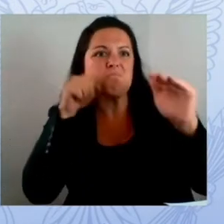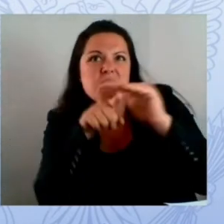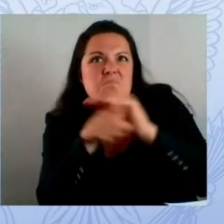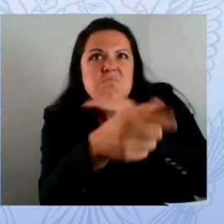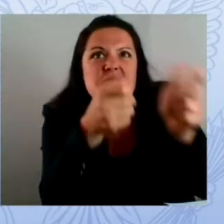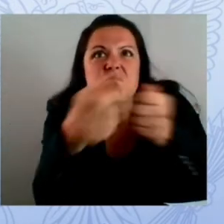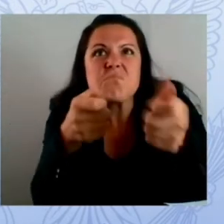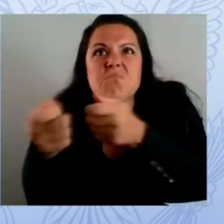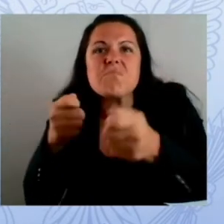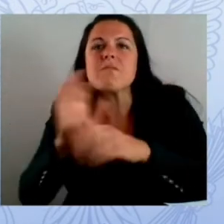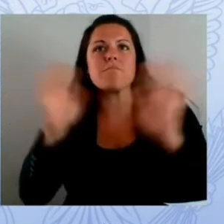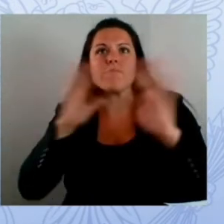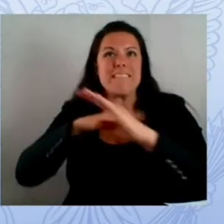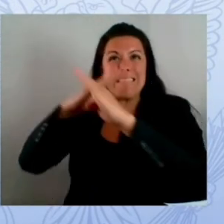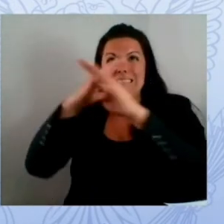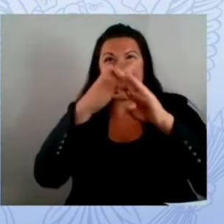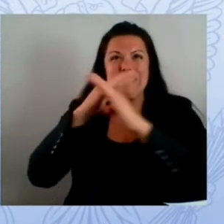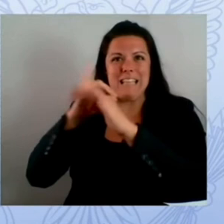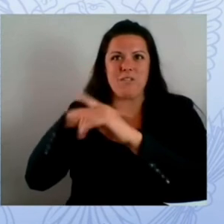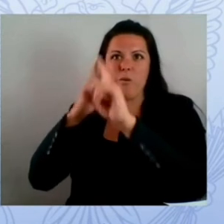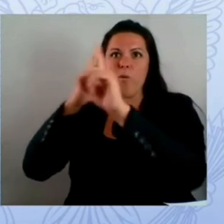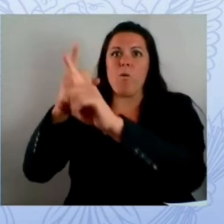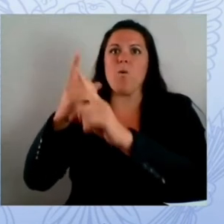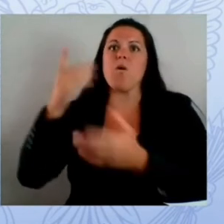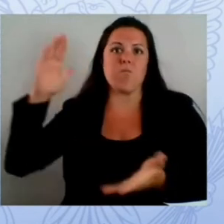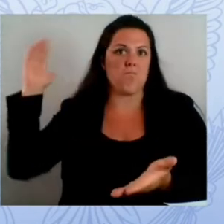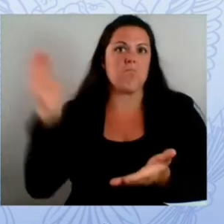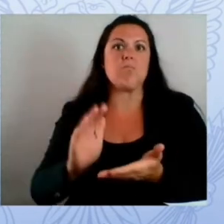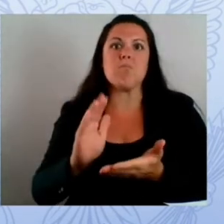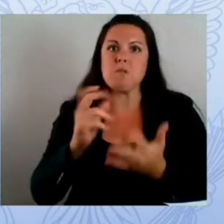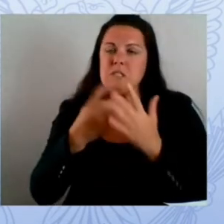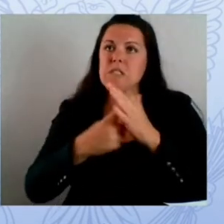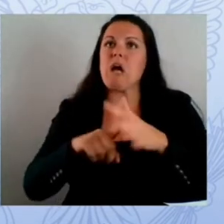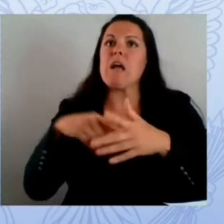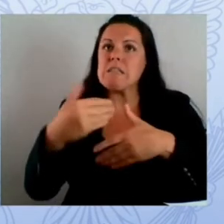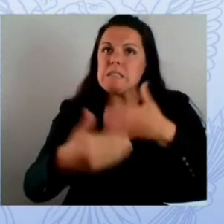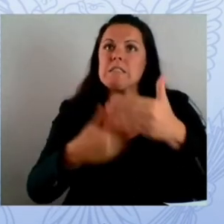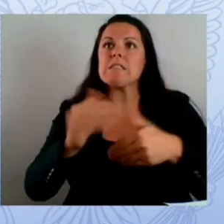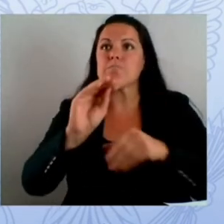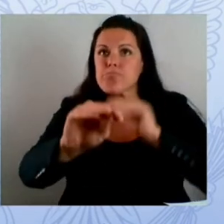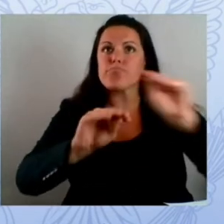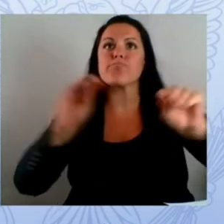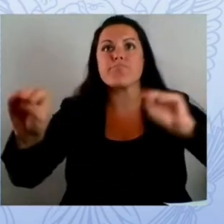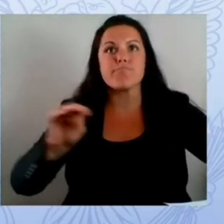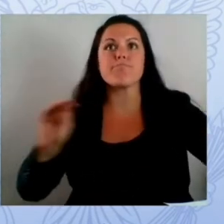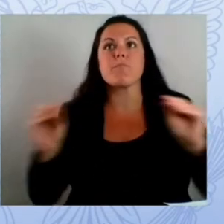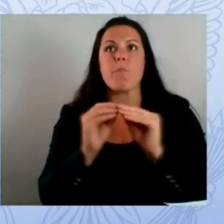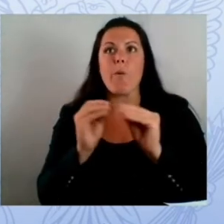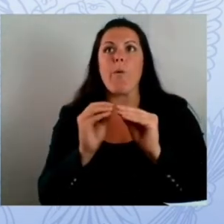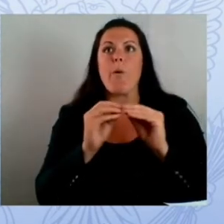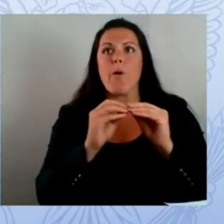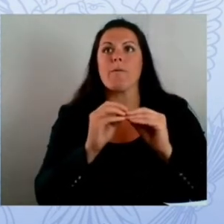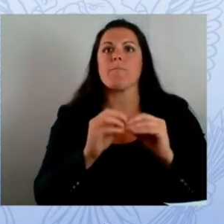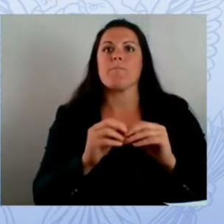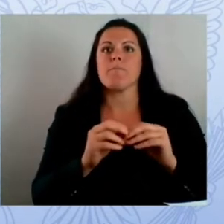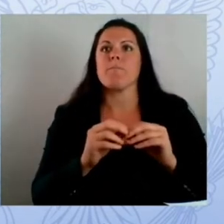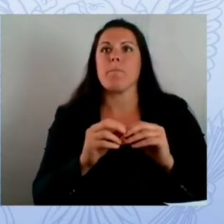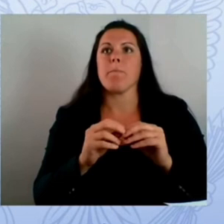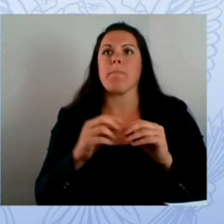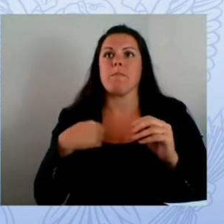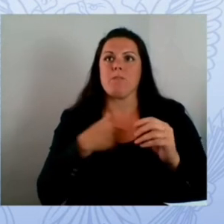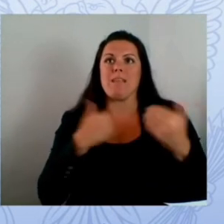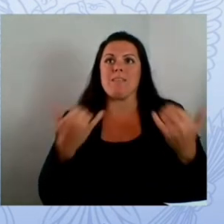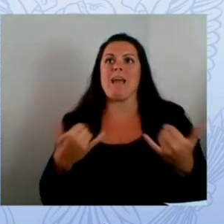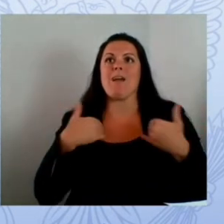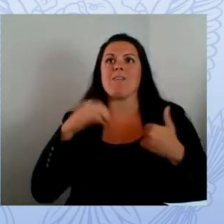diego and i have more examples but i must be transparent and noting that the work happening in san diego is not the norm i'm very